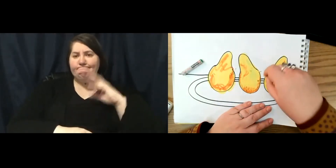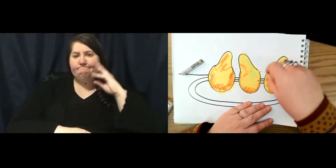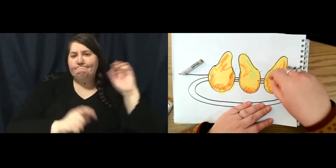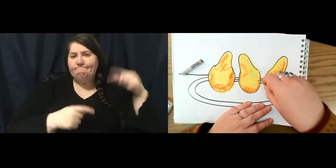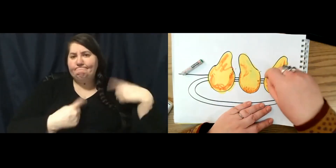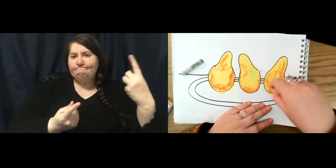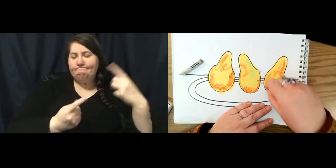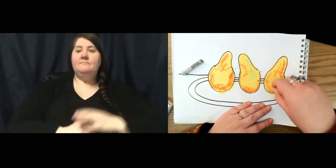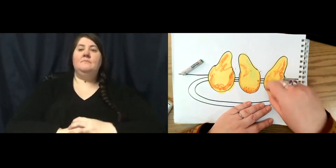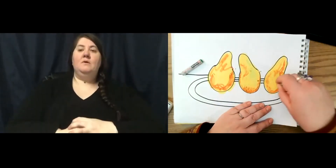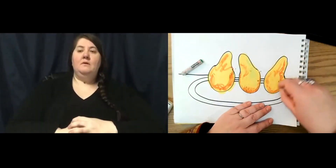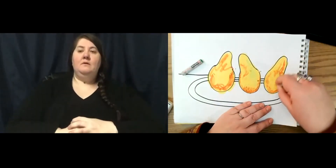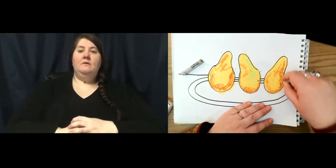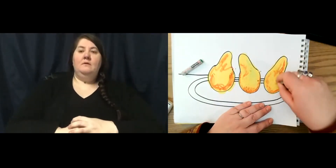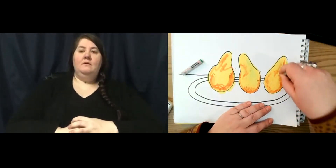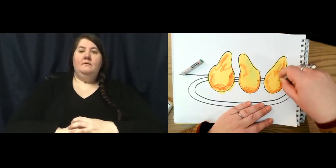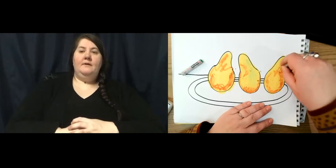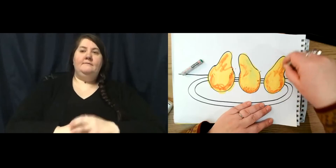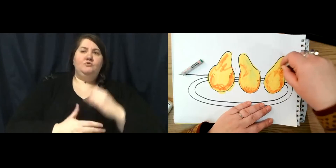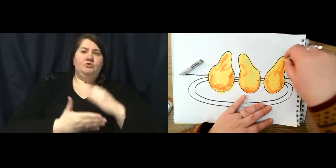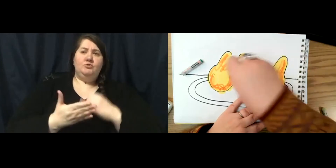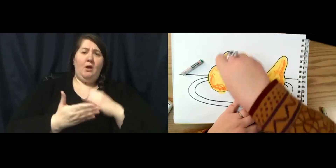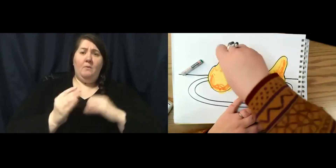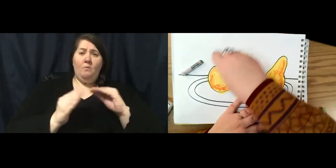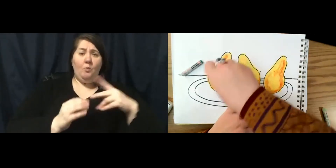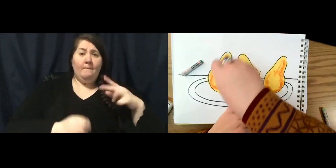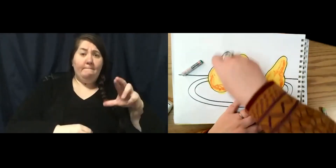and I've probably drawn more pairs than you've eaten.